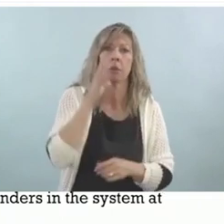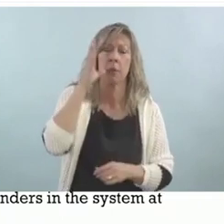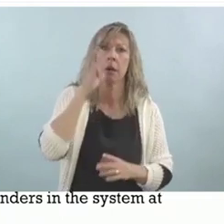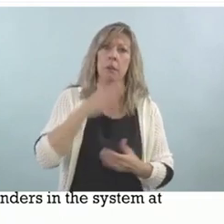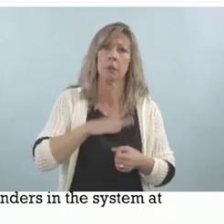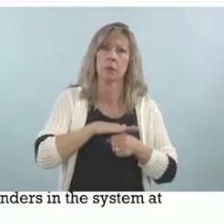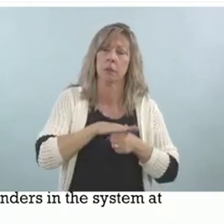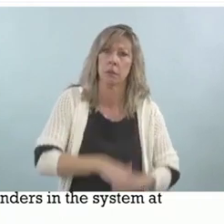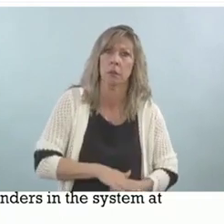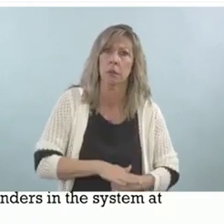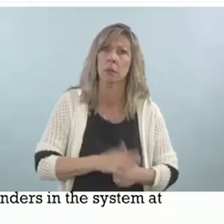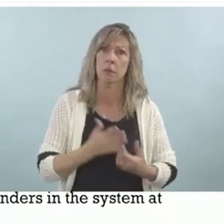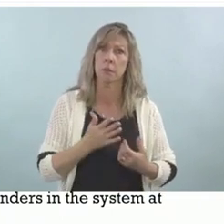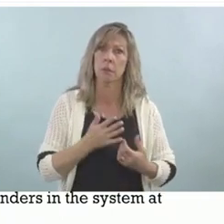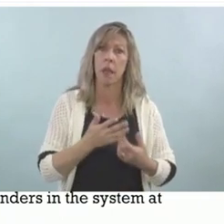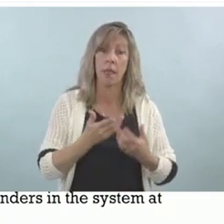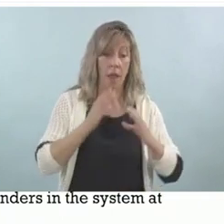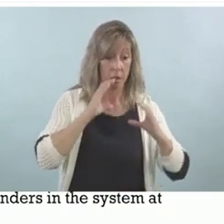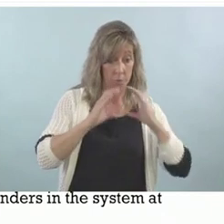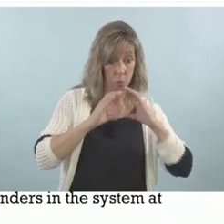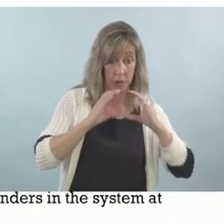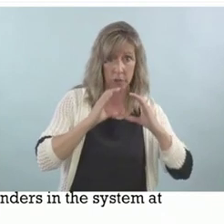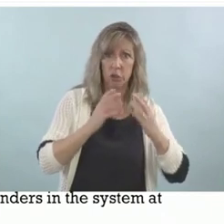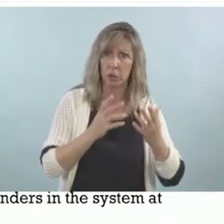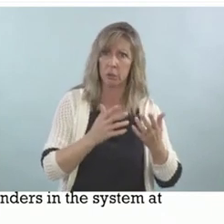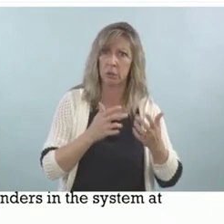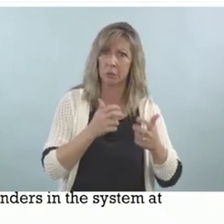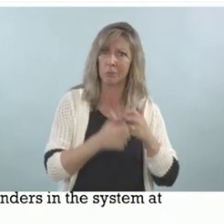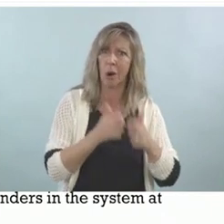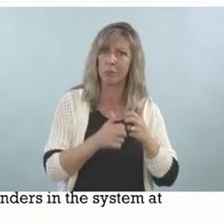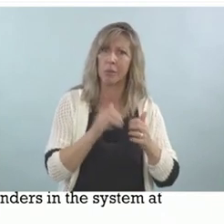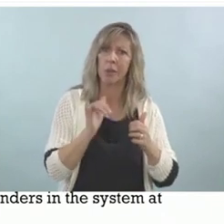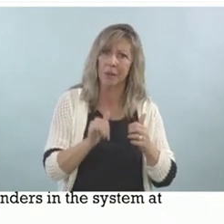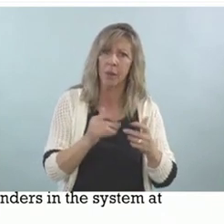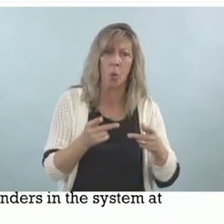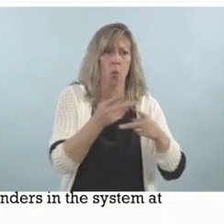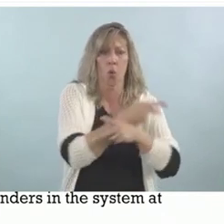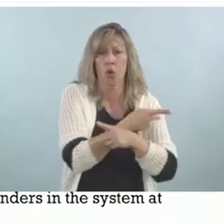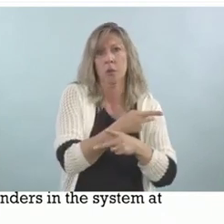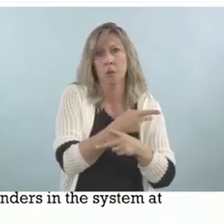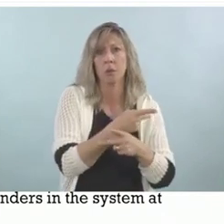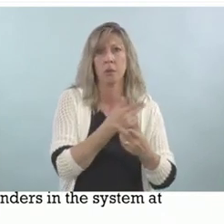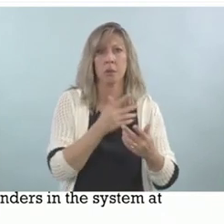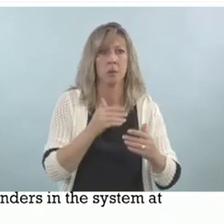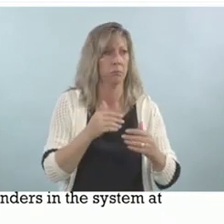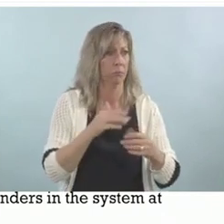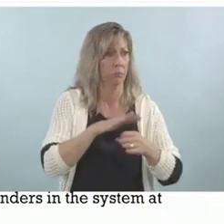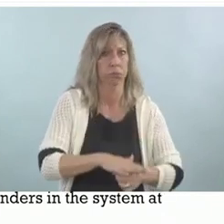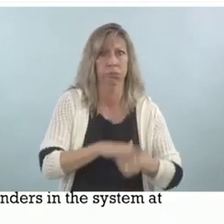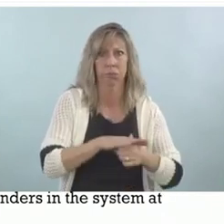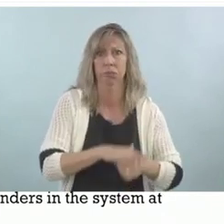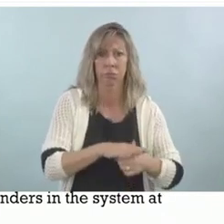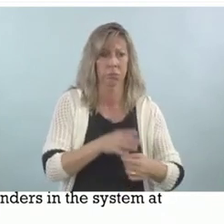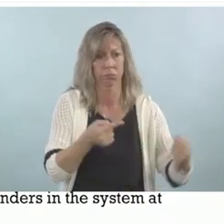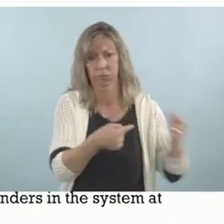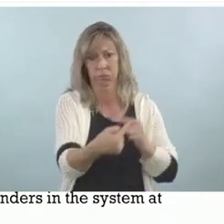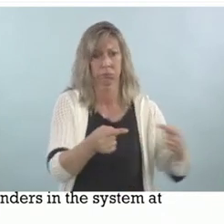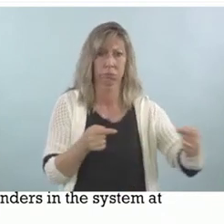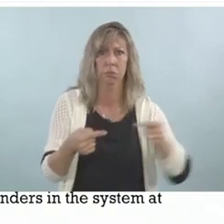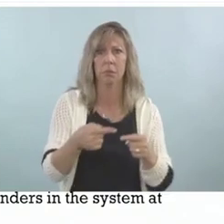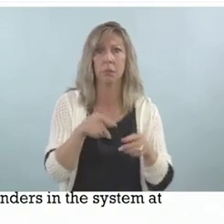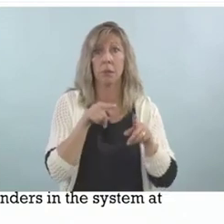the source of serious strains at home. So even when parents maybe would